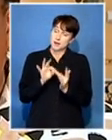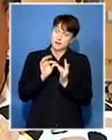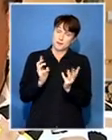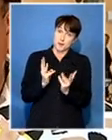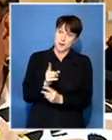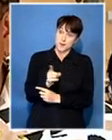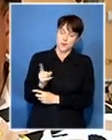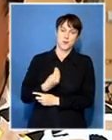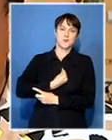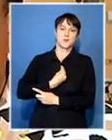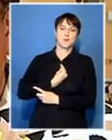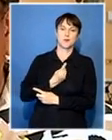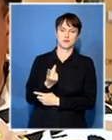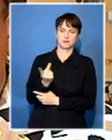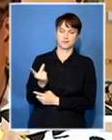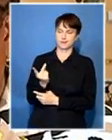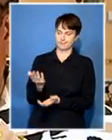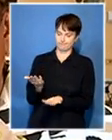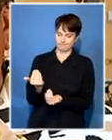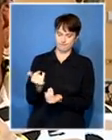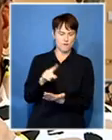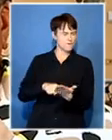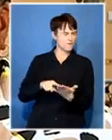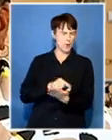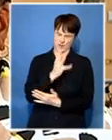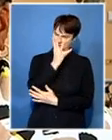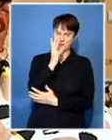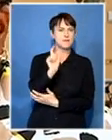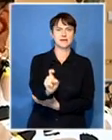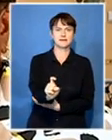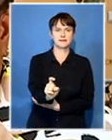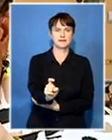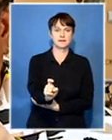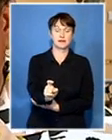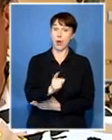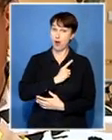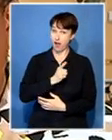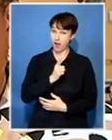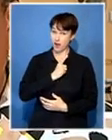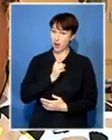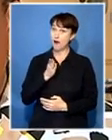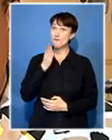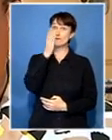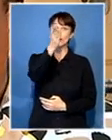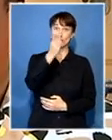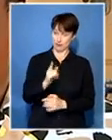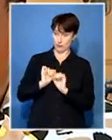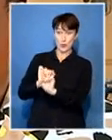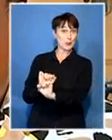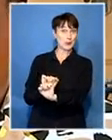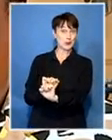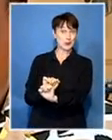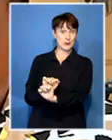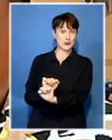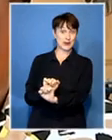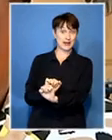people come out and vote in numbers because this is your future and this is